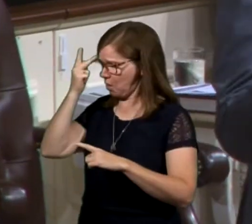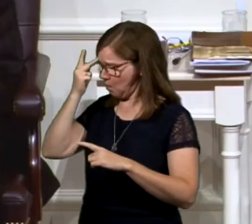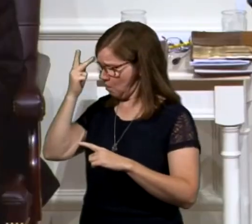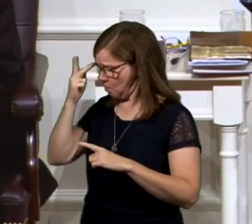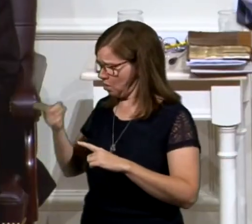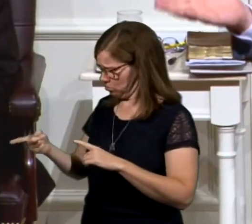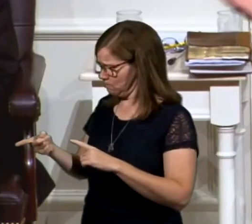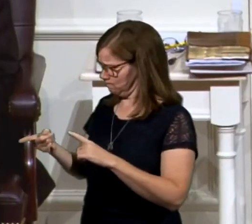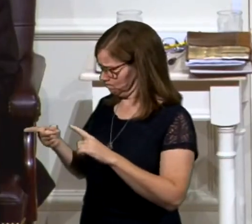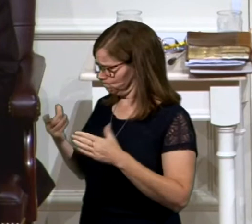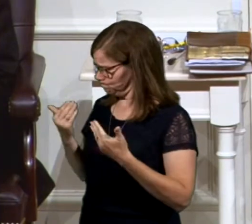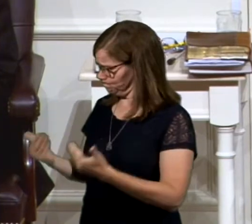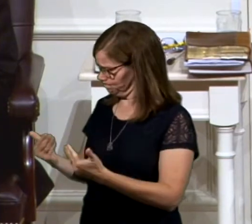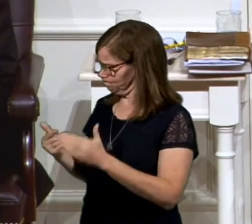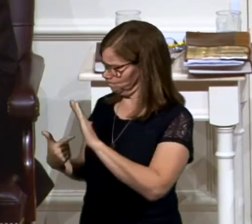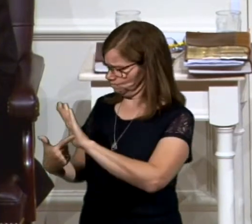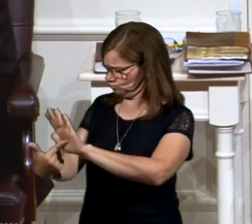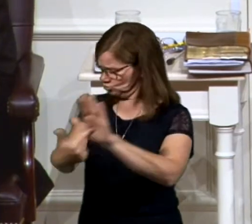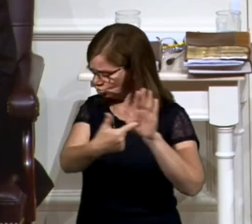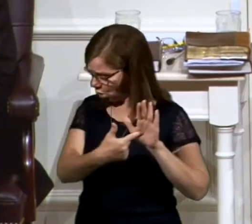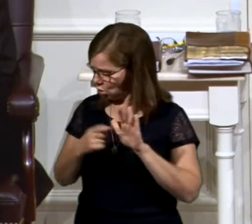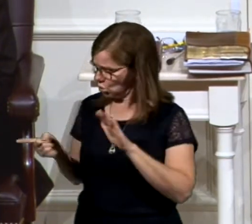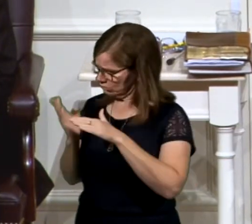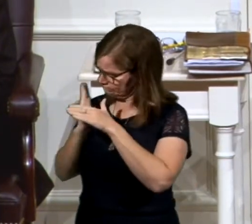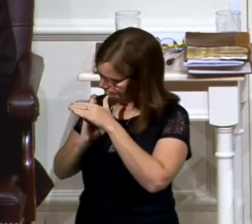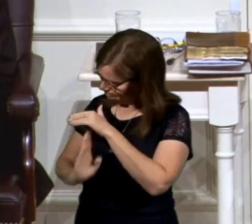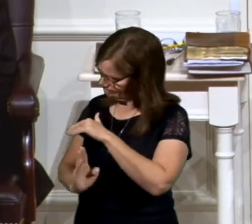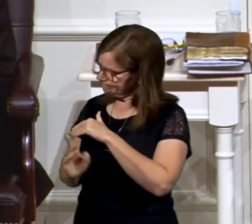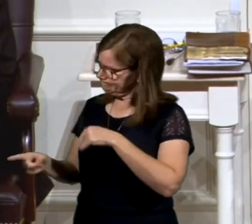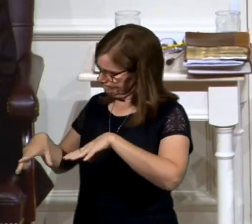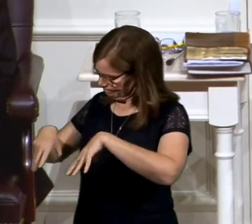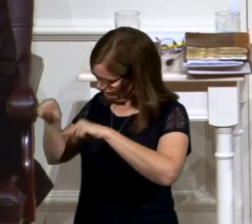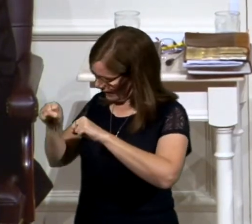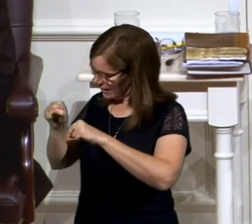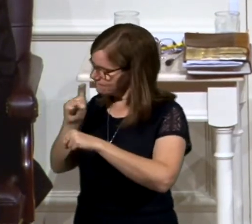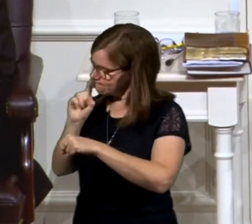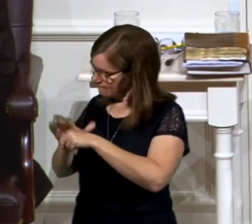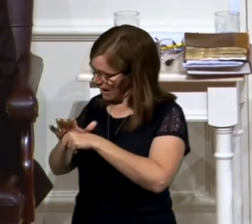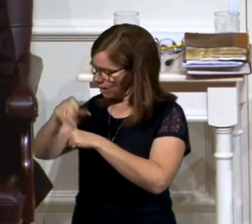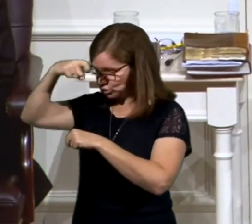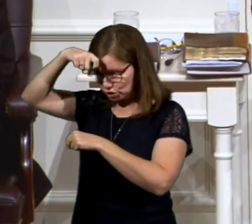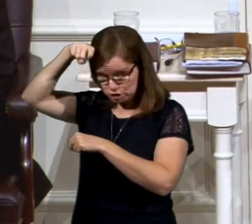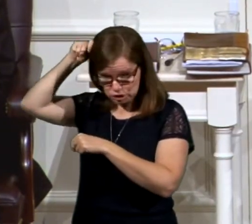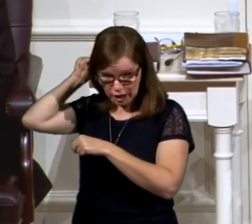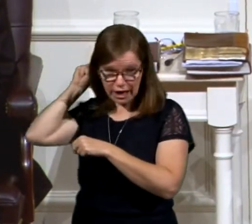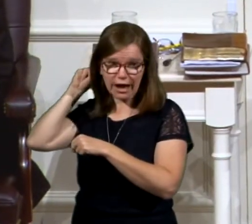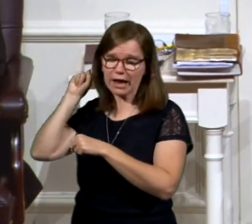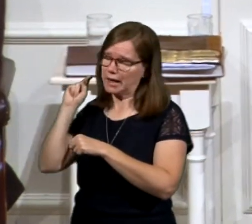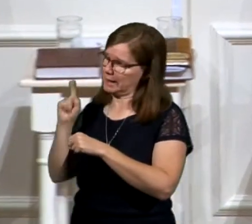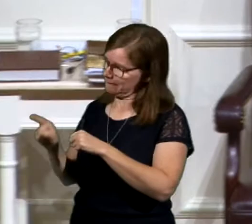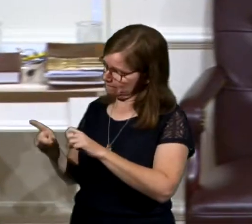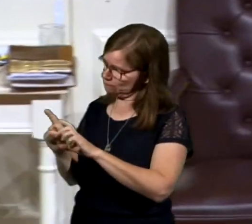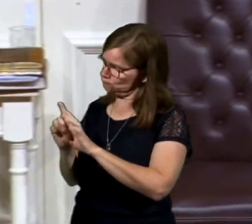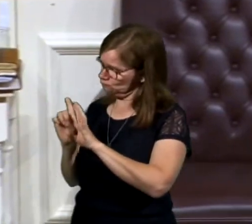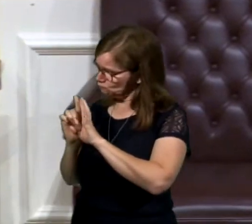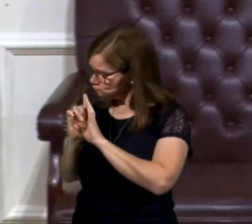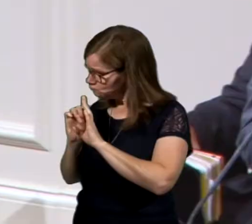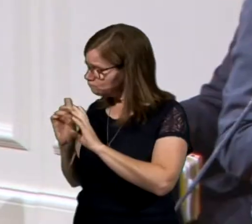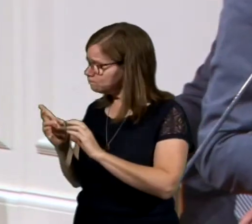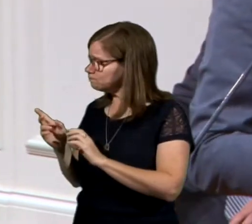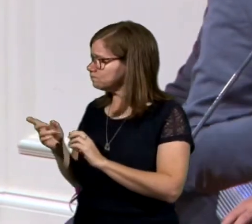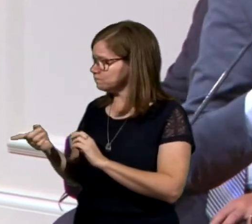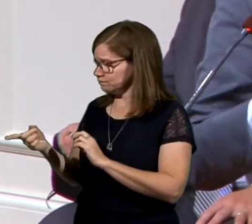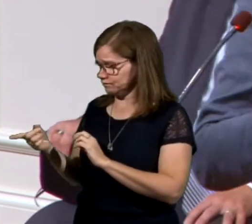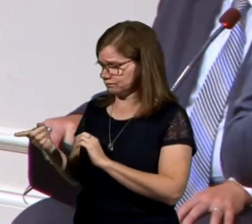and his loyalty to the Jewish nation by taking a vow, taking his hair off, shaving his head, walking around in white